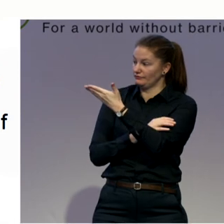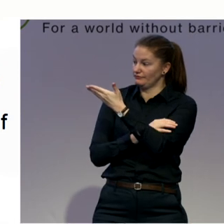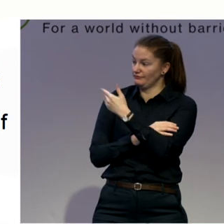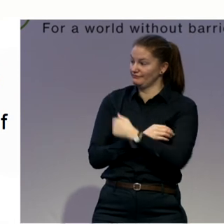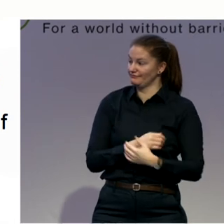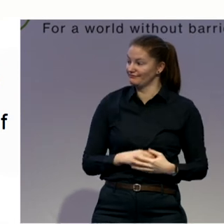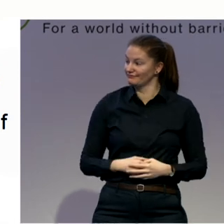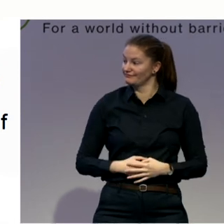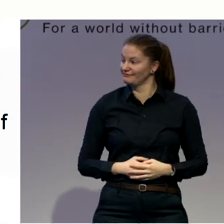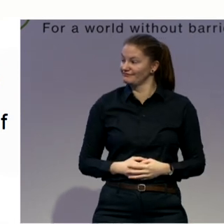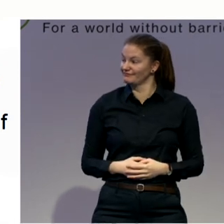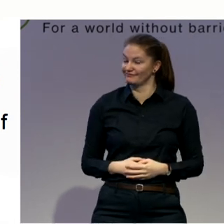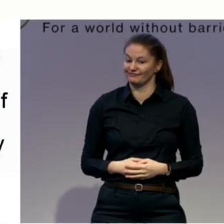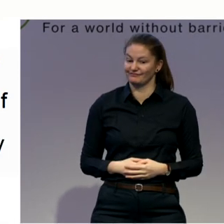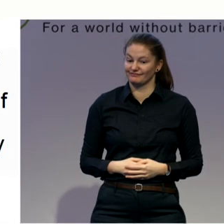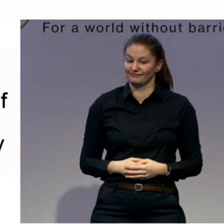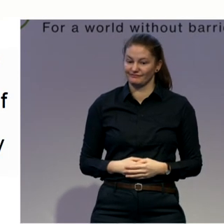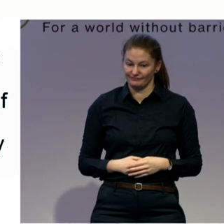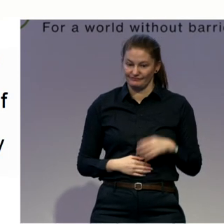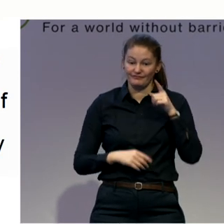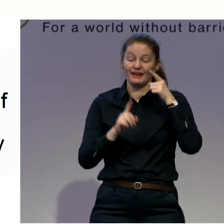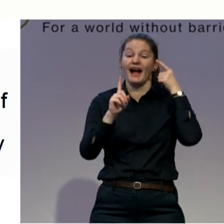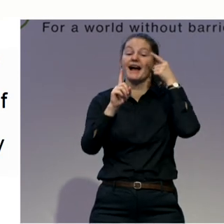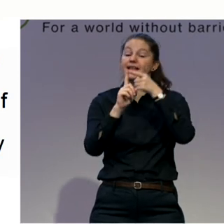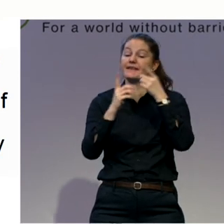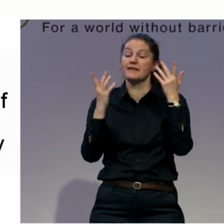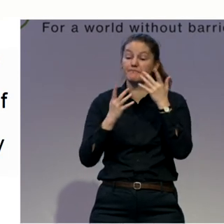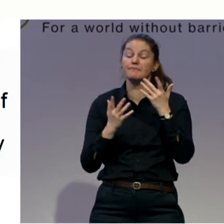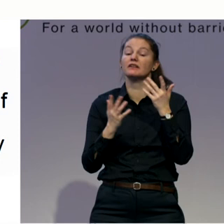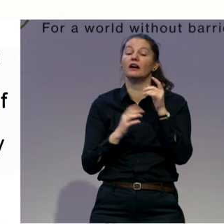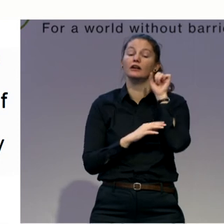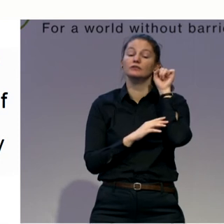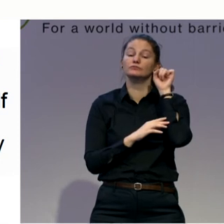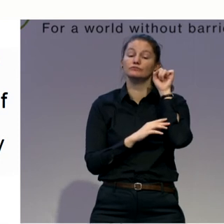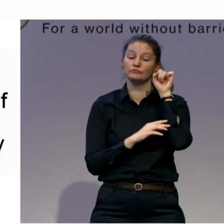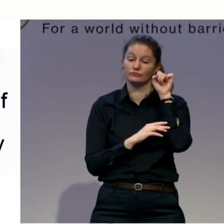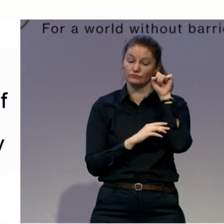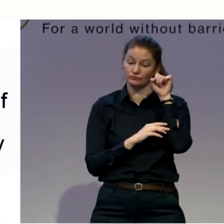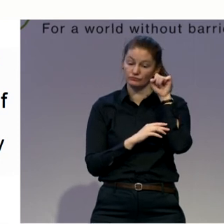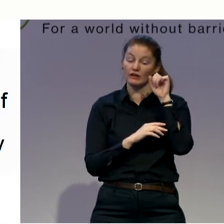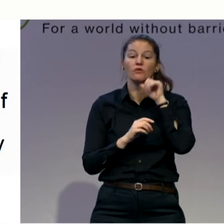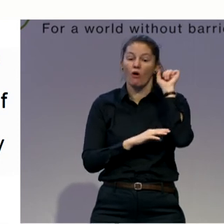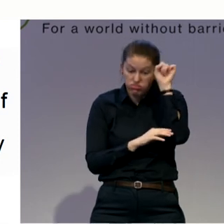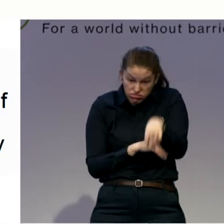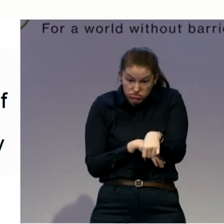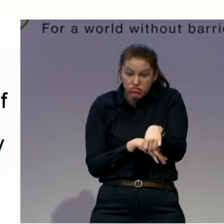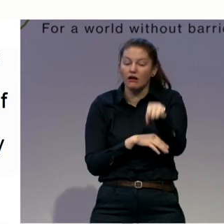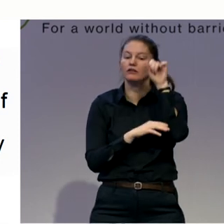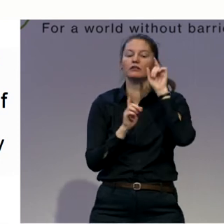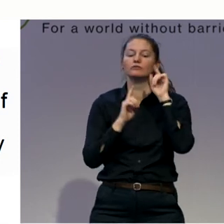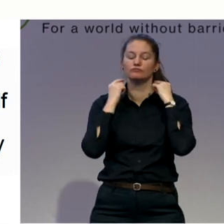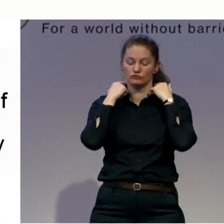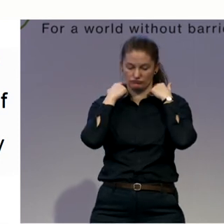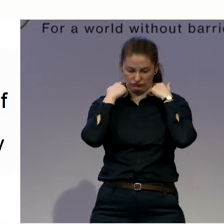It's not going into the flexion. It's going up. And through the lengthening of my neck,